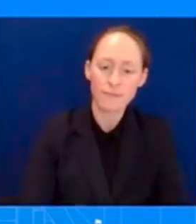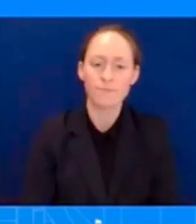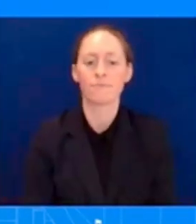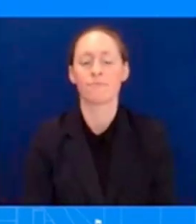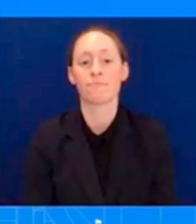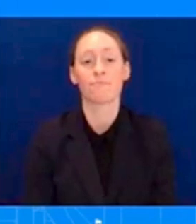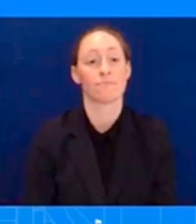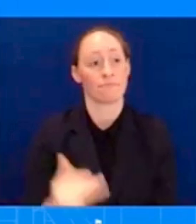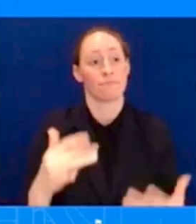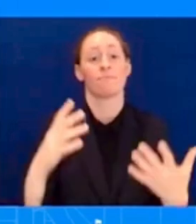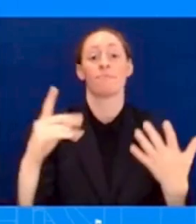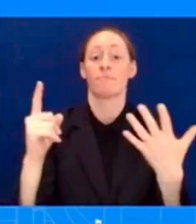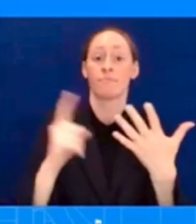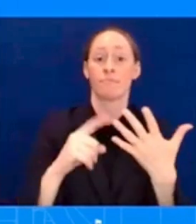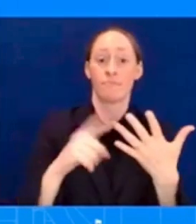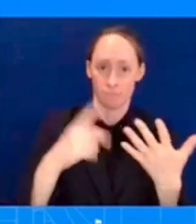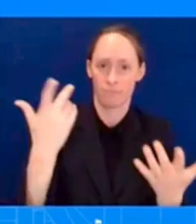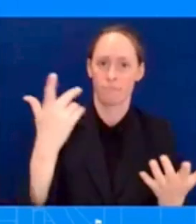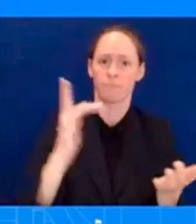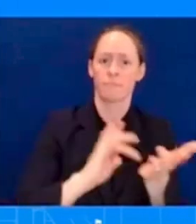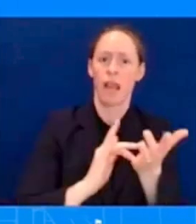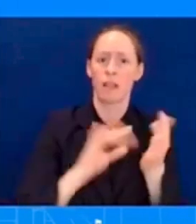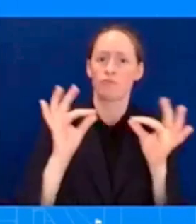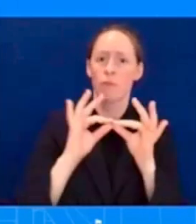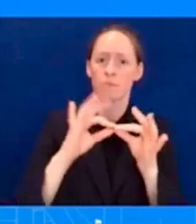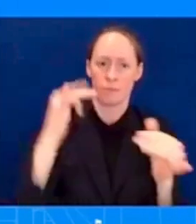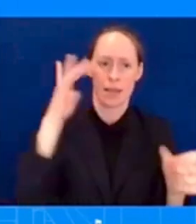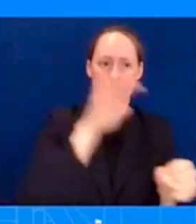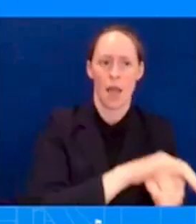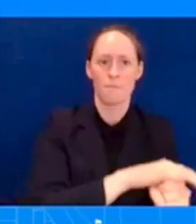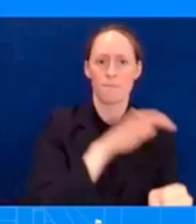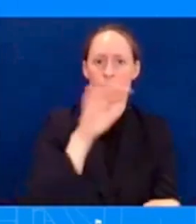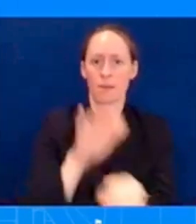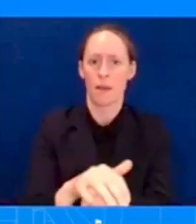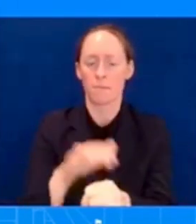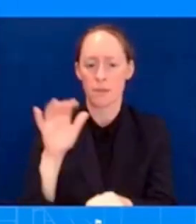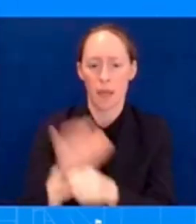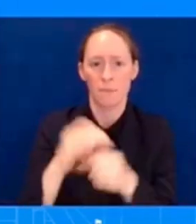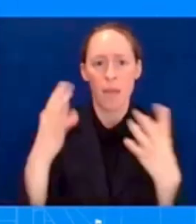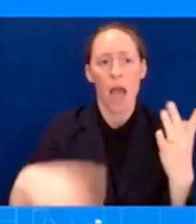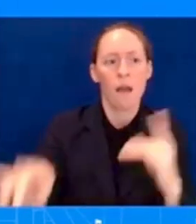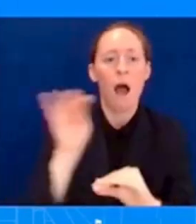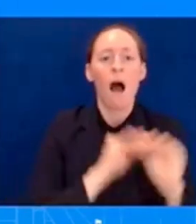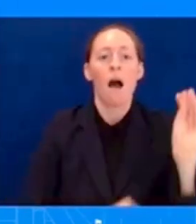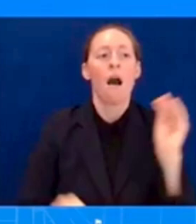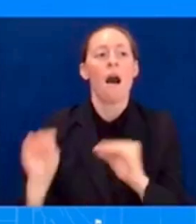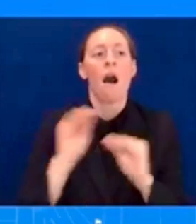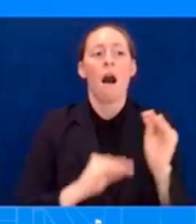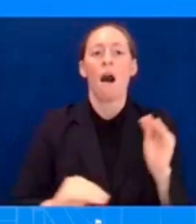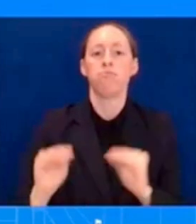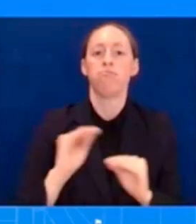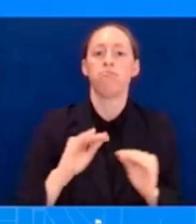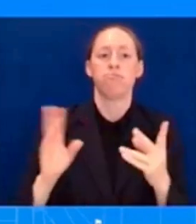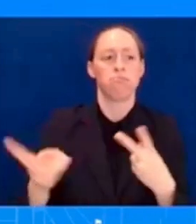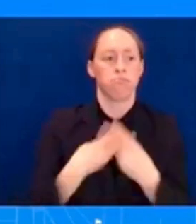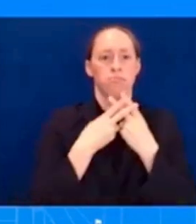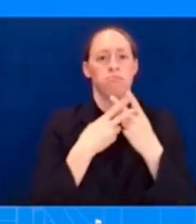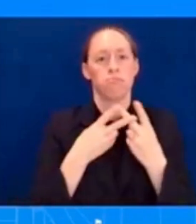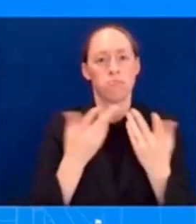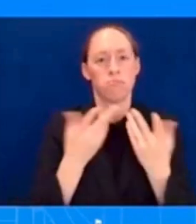$800 per year on health insurance and allowing Medicare to negotiate lower prescription drug prices.